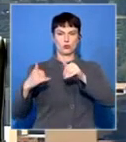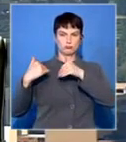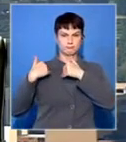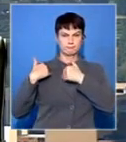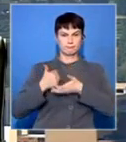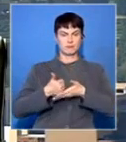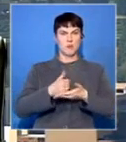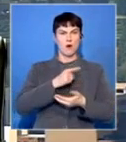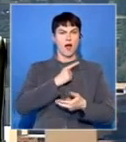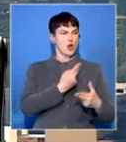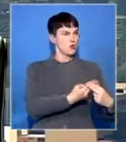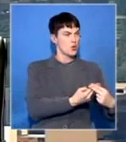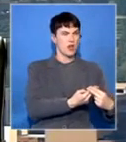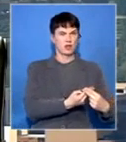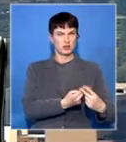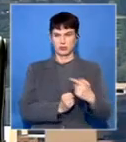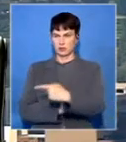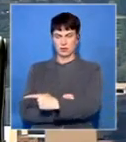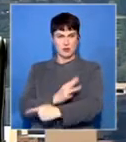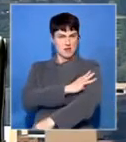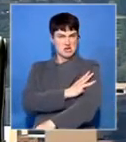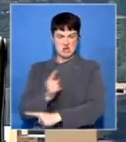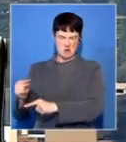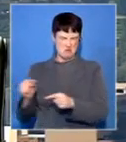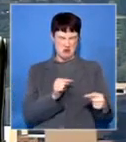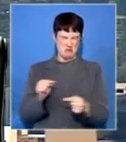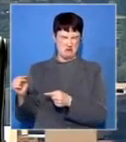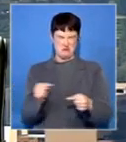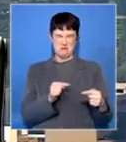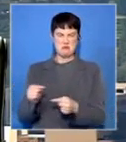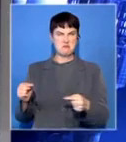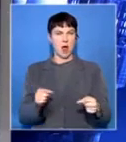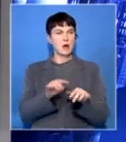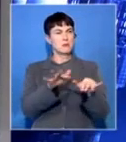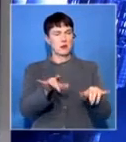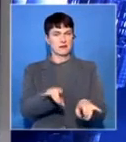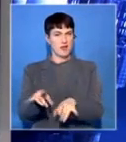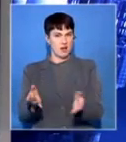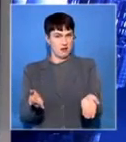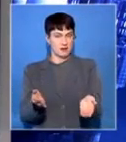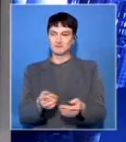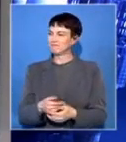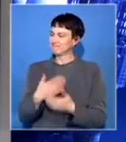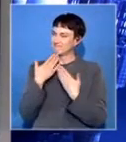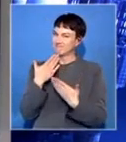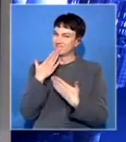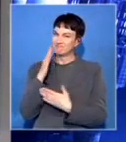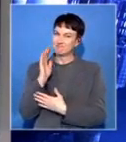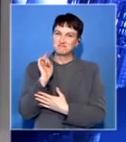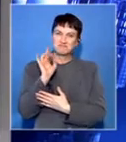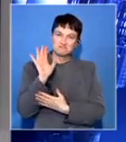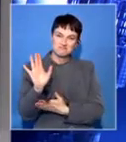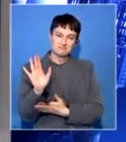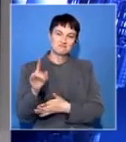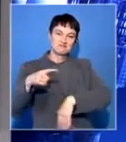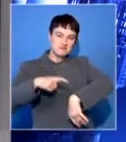-destruction, mutual self-destruction, in a life and death struggle. All right, we appreciate your time this evening. Thank you very much,